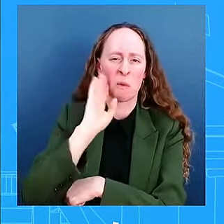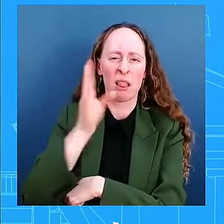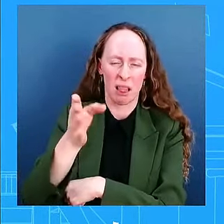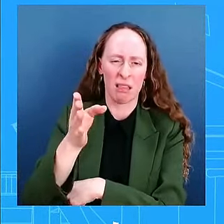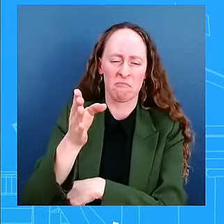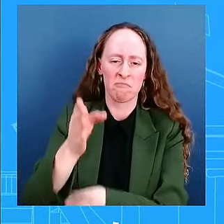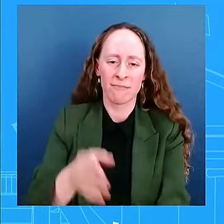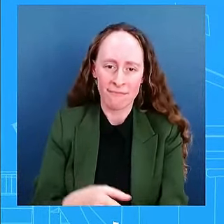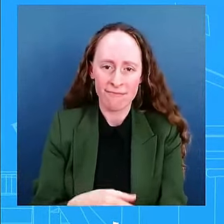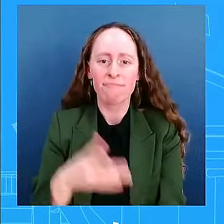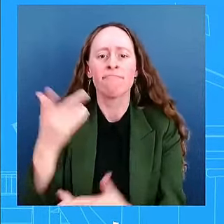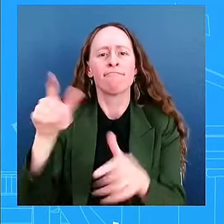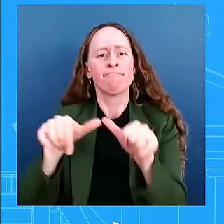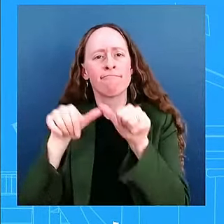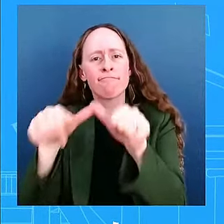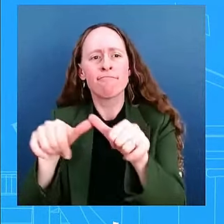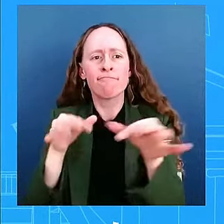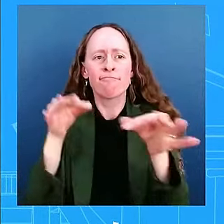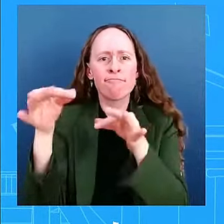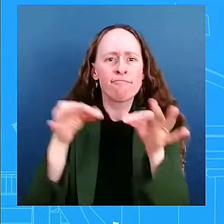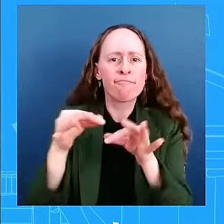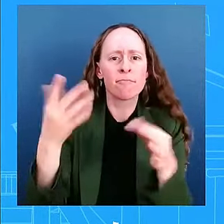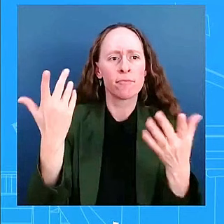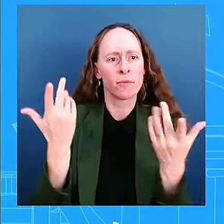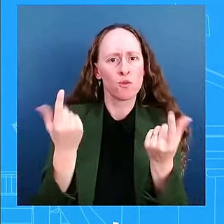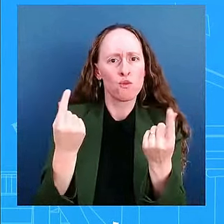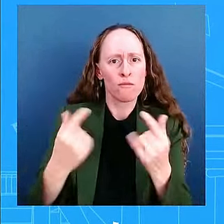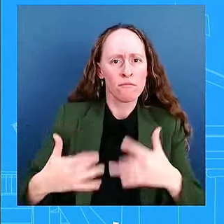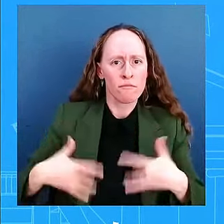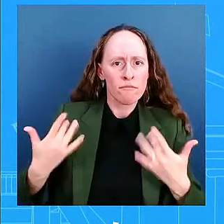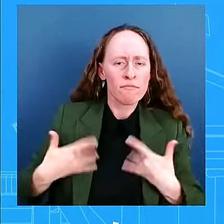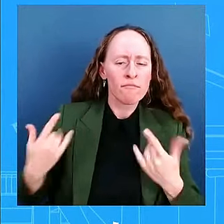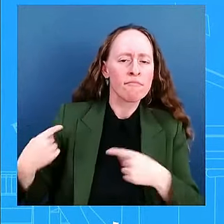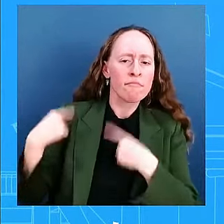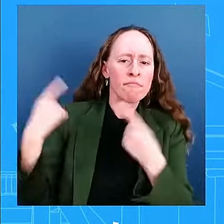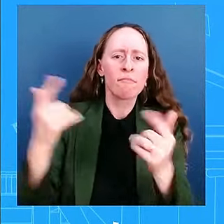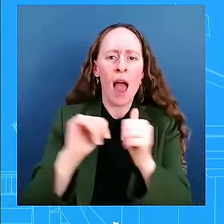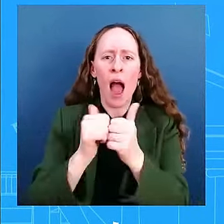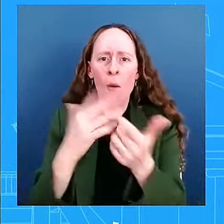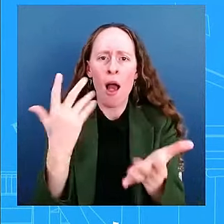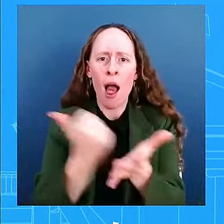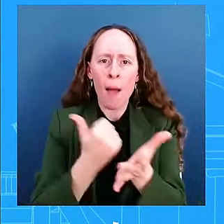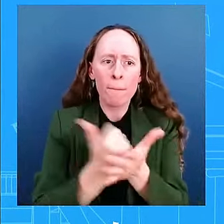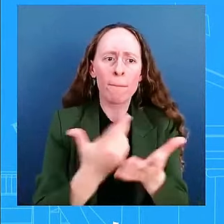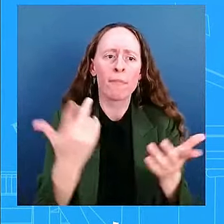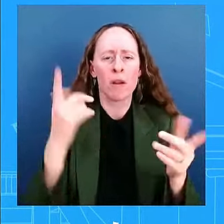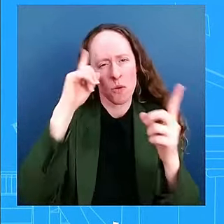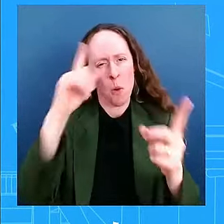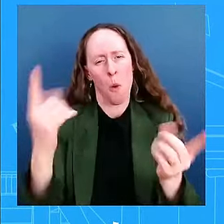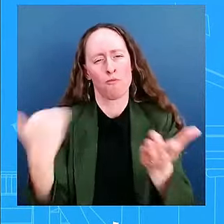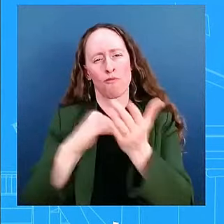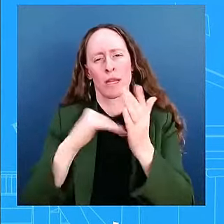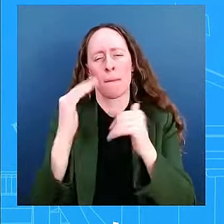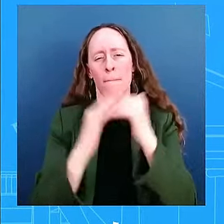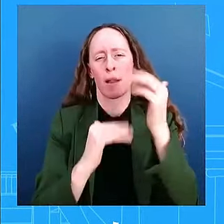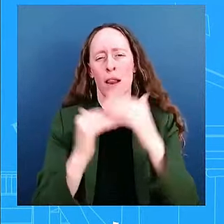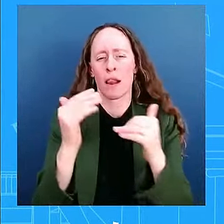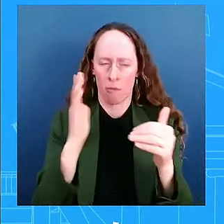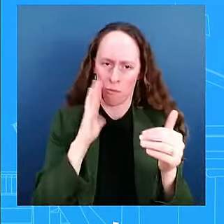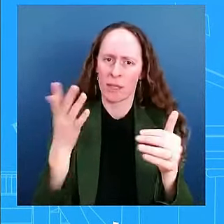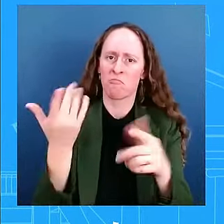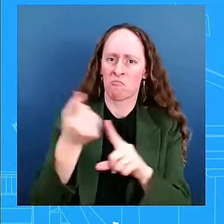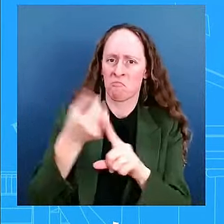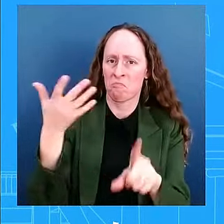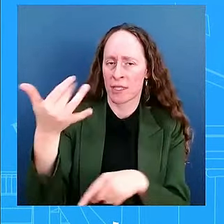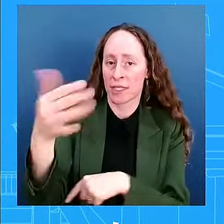respond, recover, and rebuild in the wake of these disasters. As the President has said, we are in this for the long